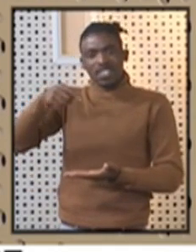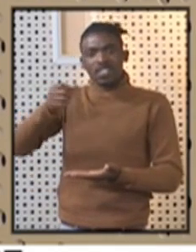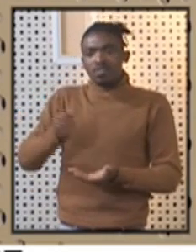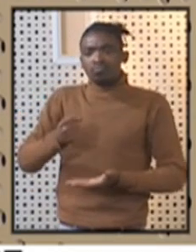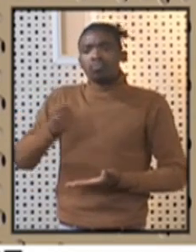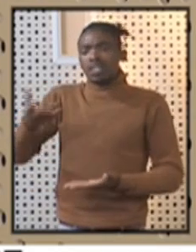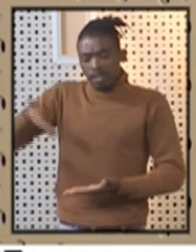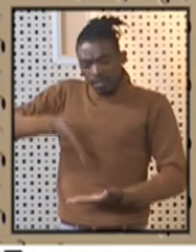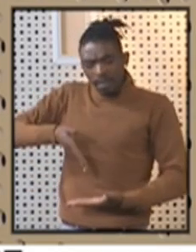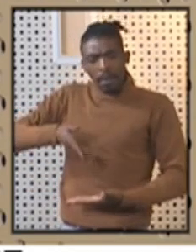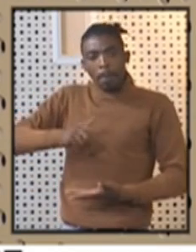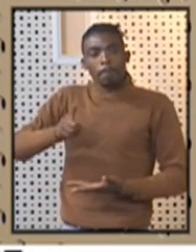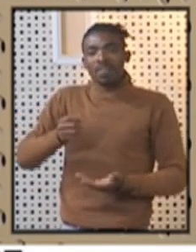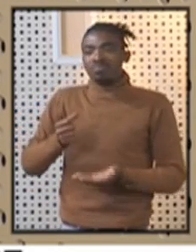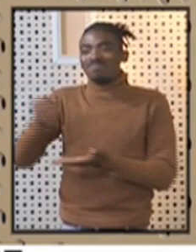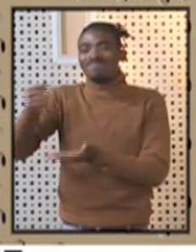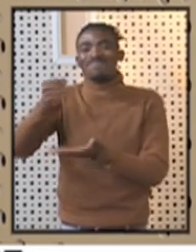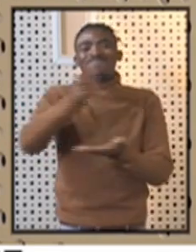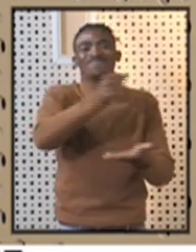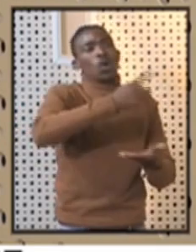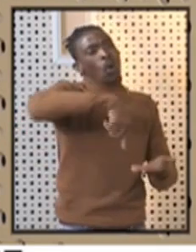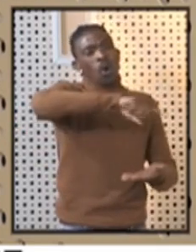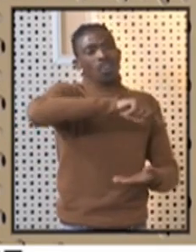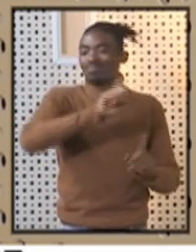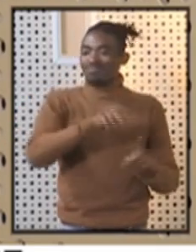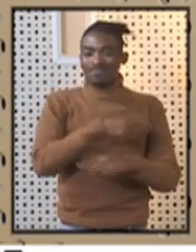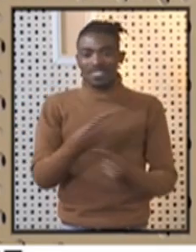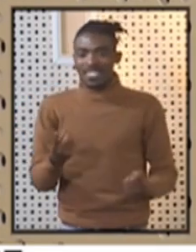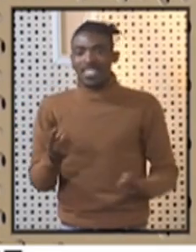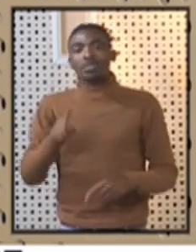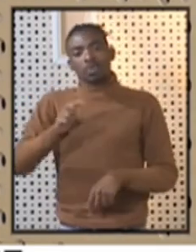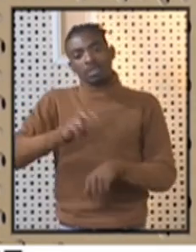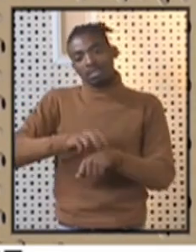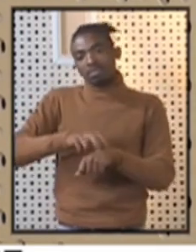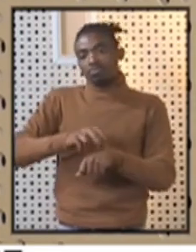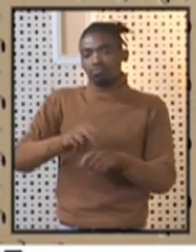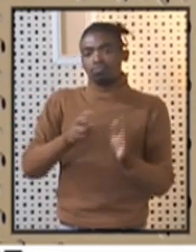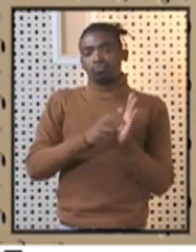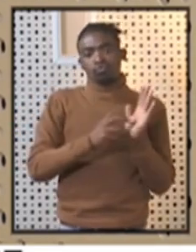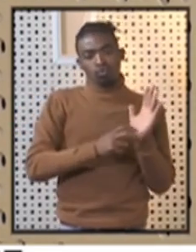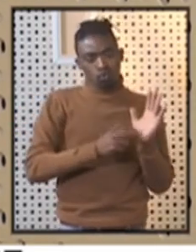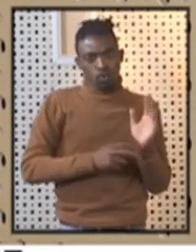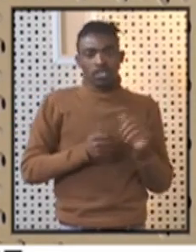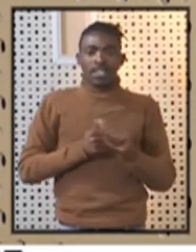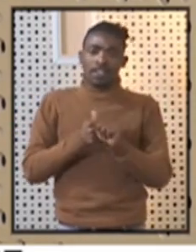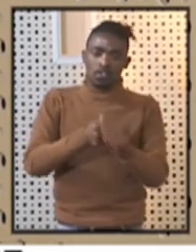long way whereas when a business is running, they are able to get more